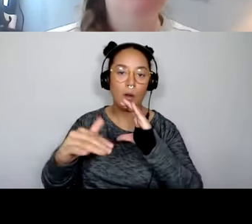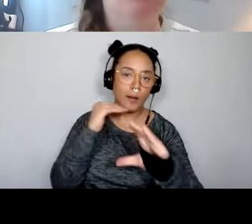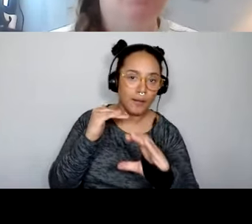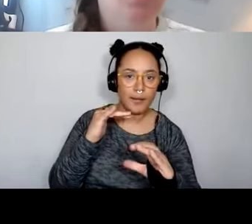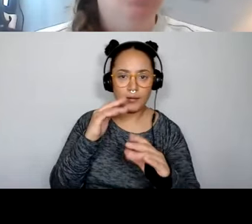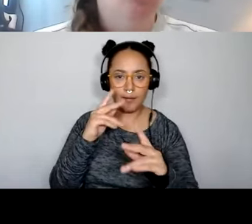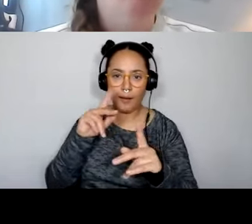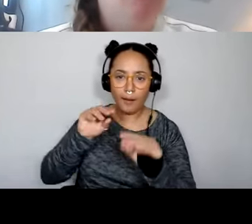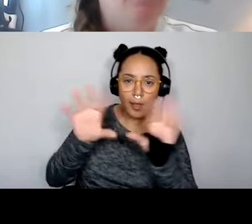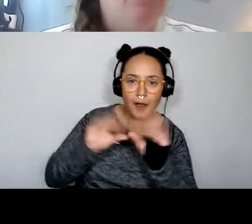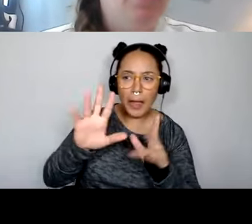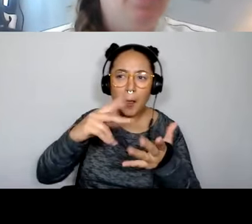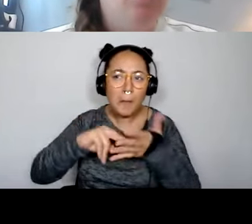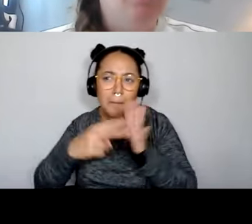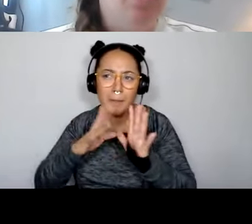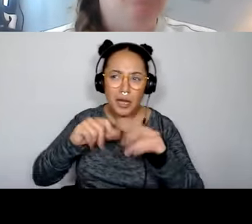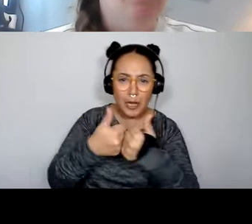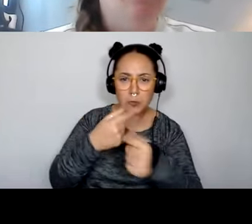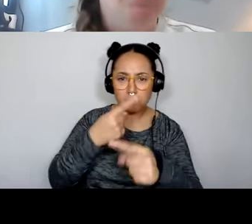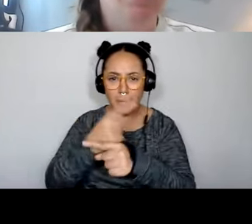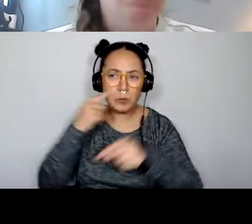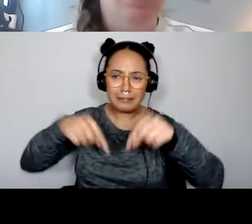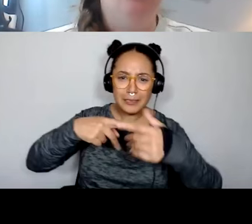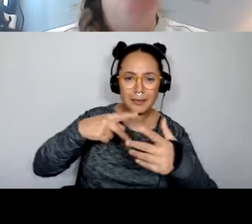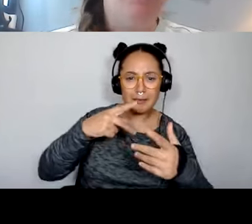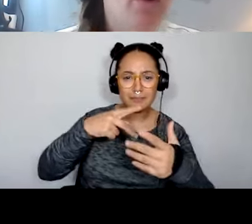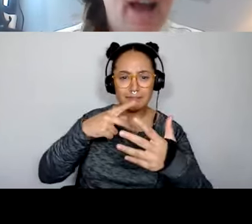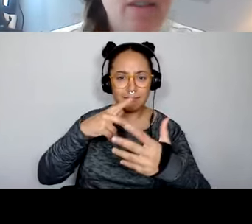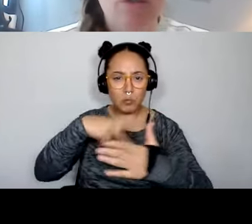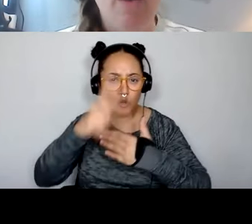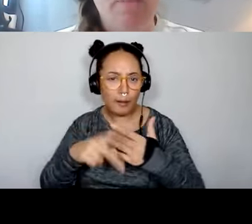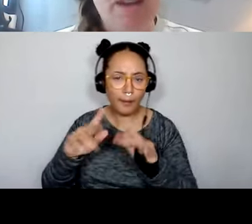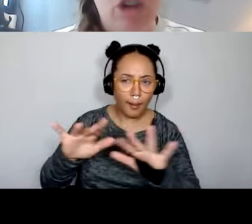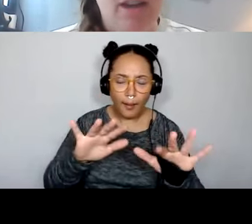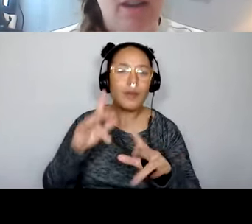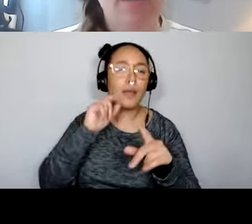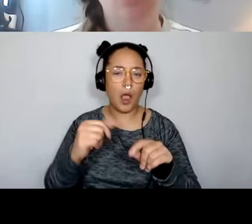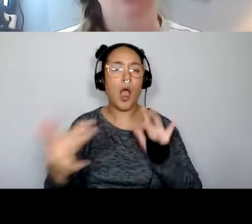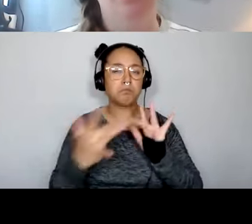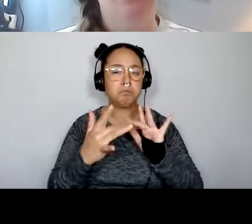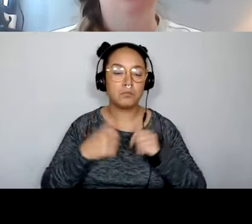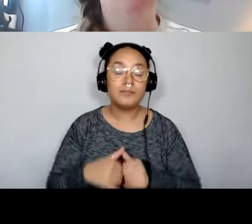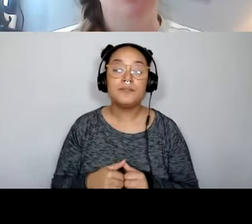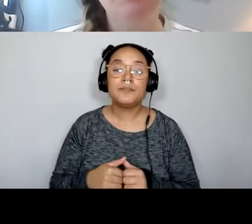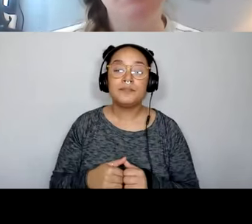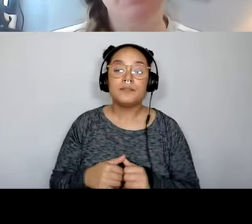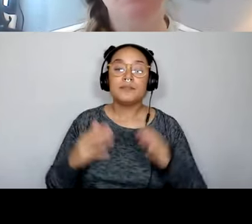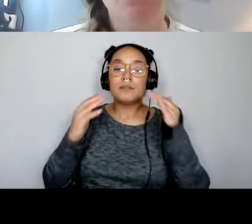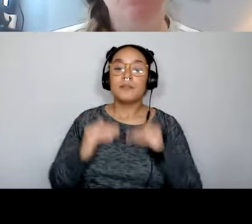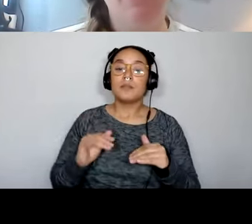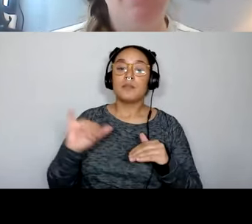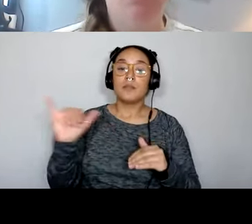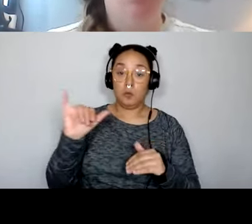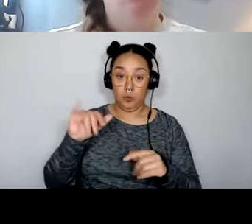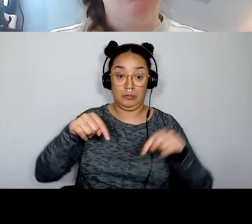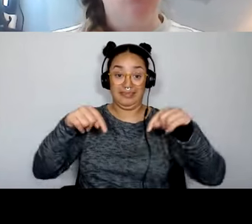As I said, we provide $15,000 in funding, and we don't ask you for a budget. So you're coming to this